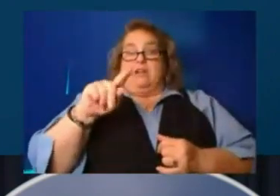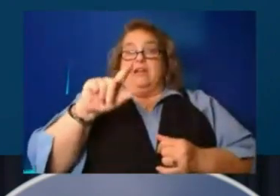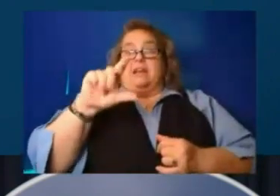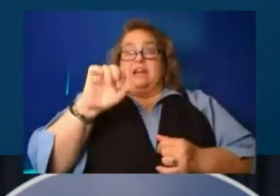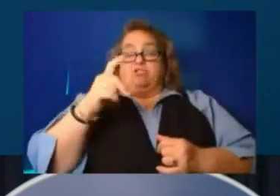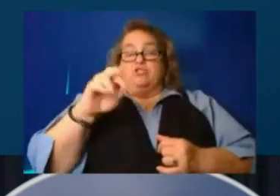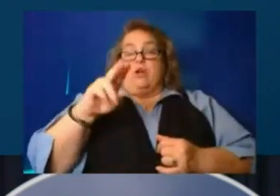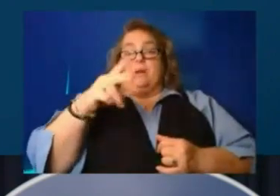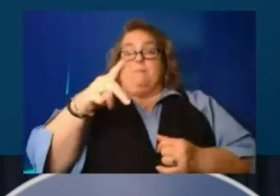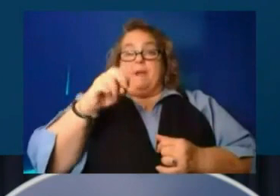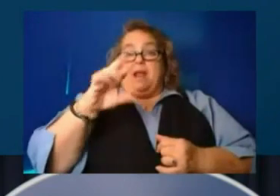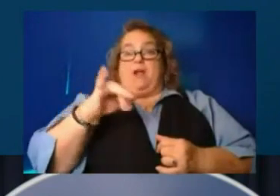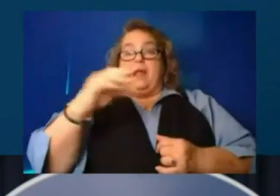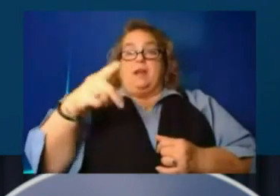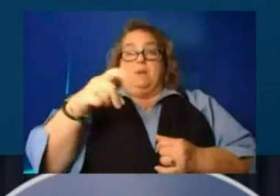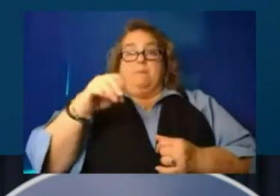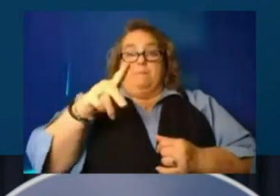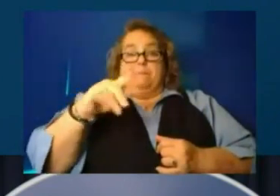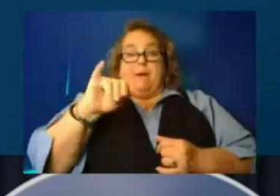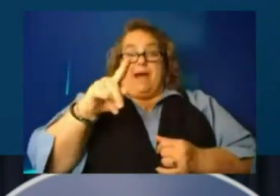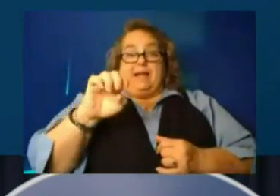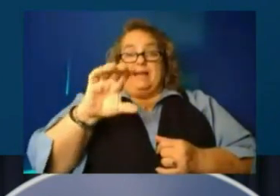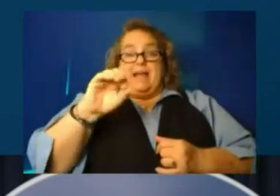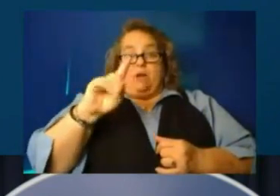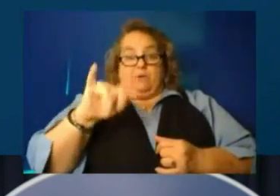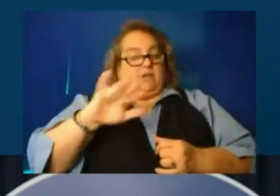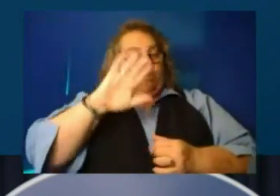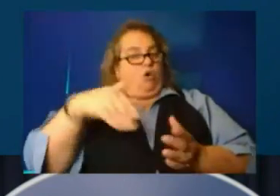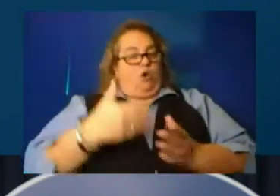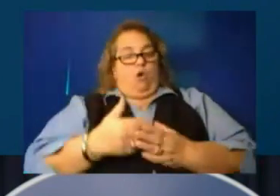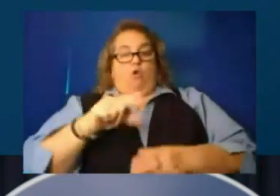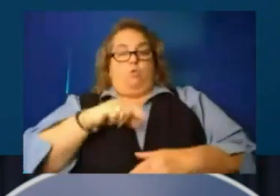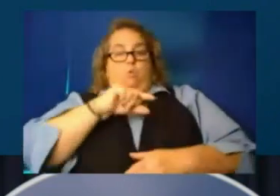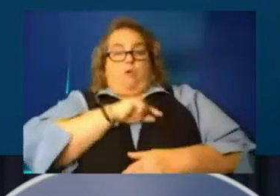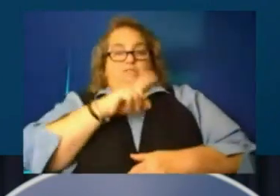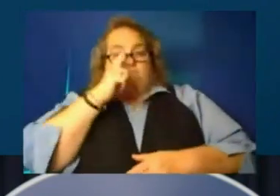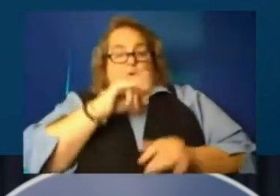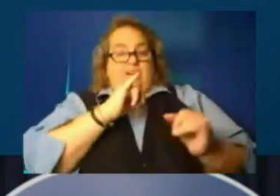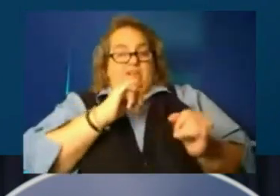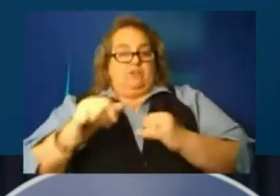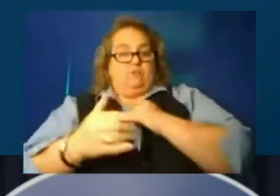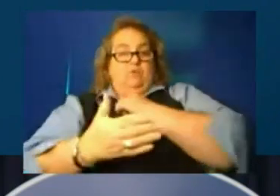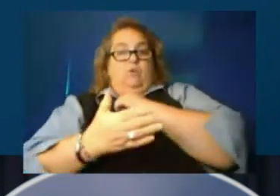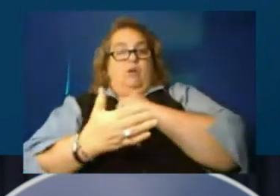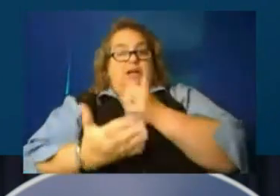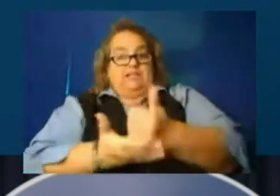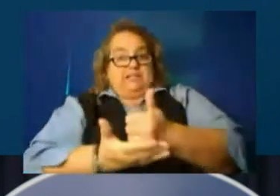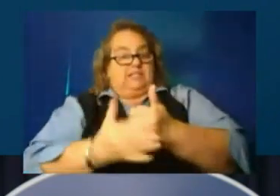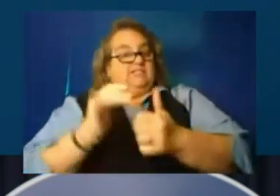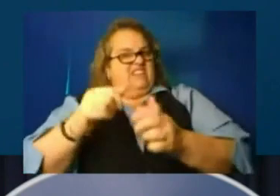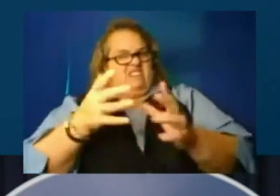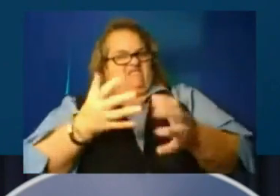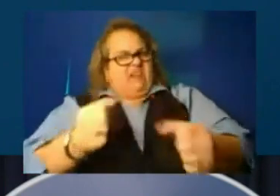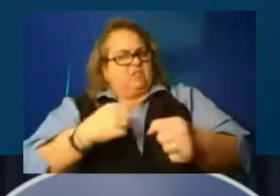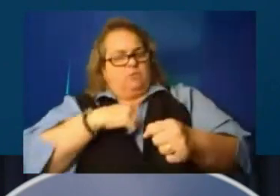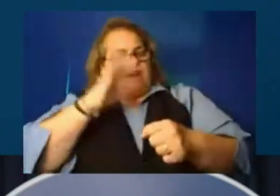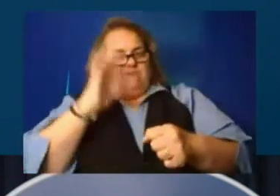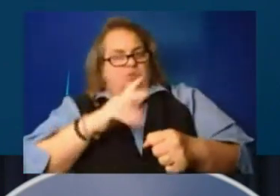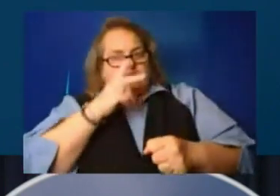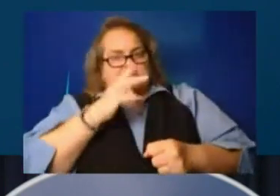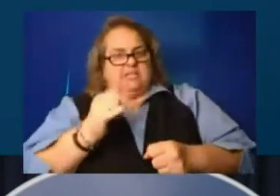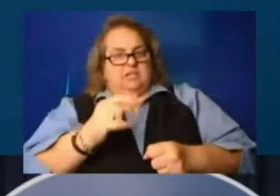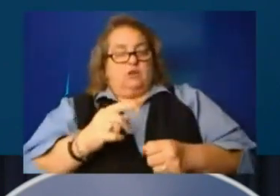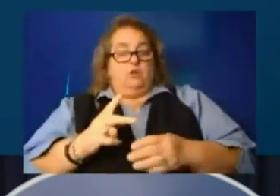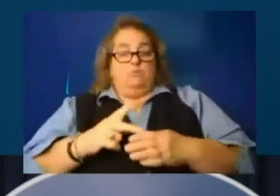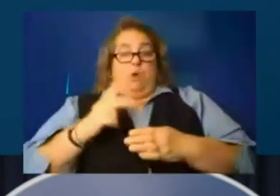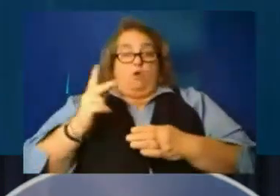qualified for individual assistance. That's the fastest we've ever seen it granted. Program eligibility to be in one of these travel trailers